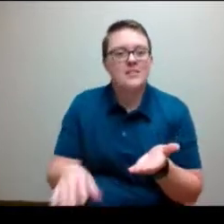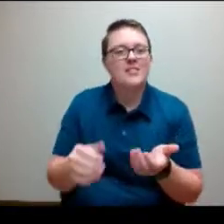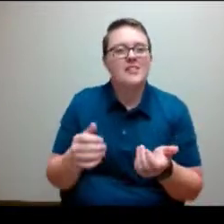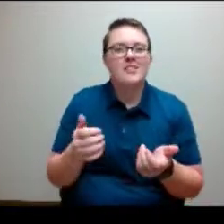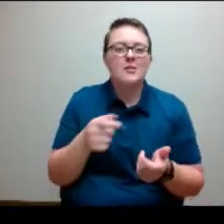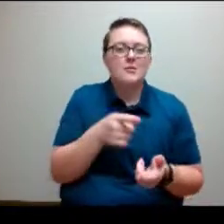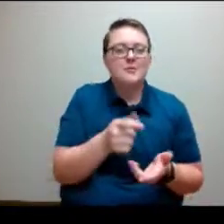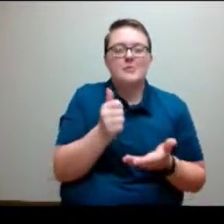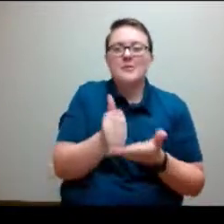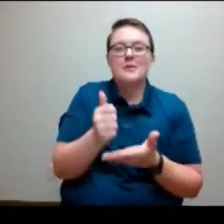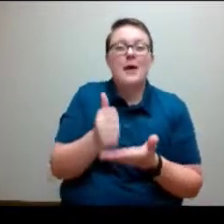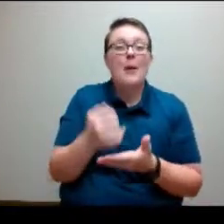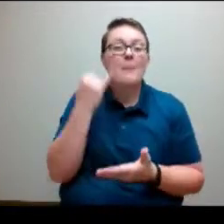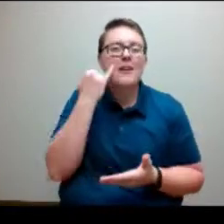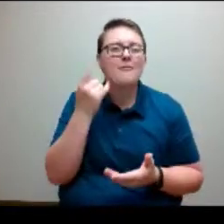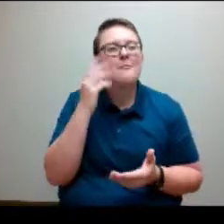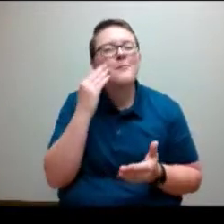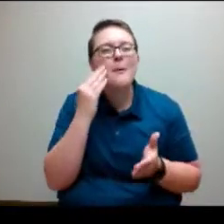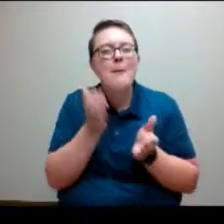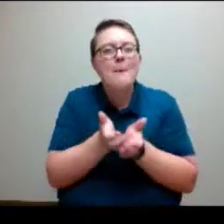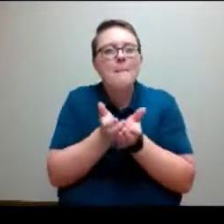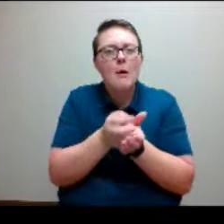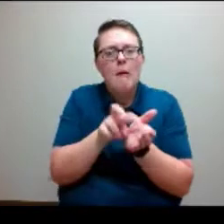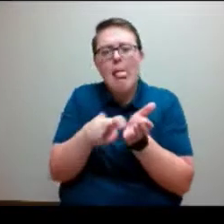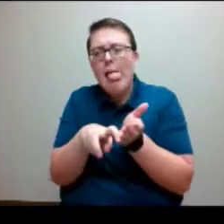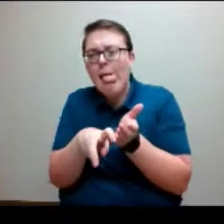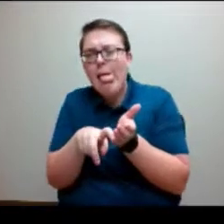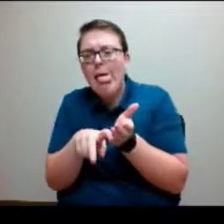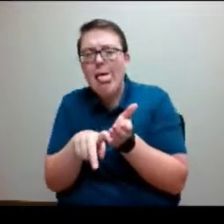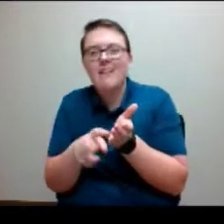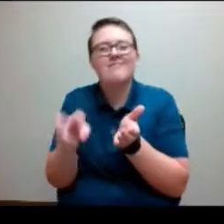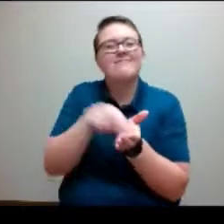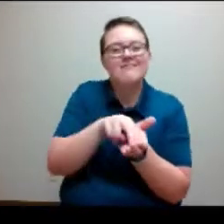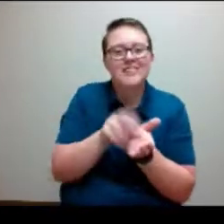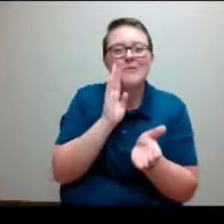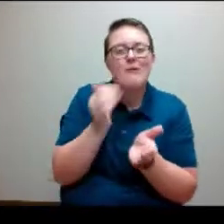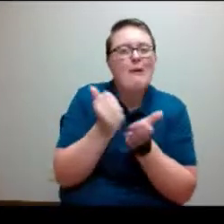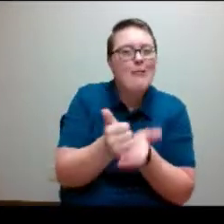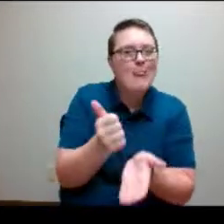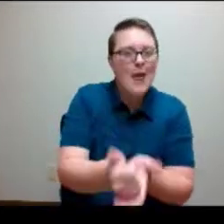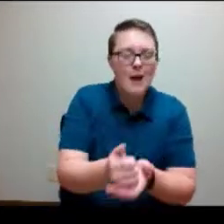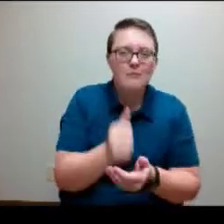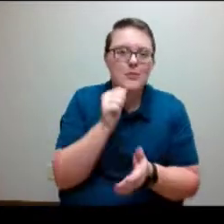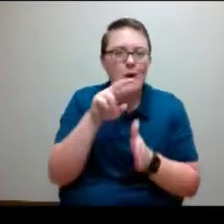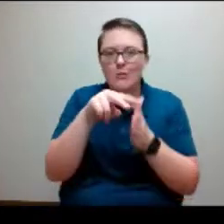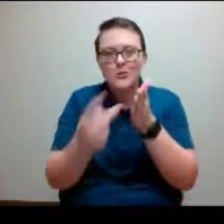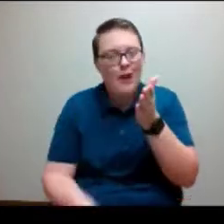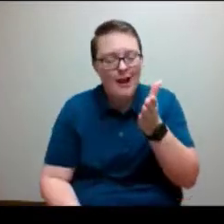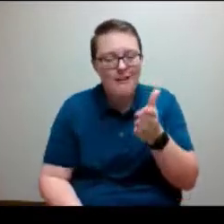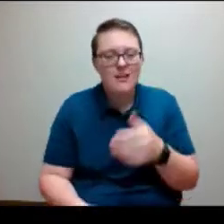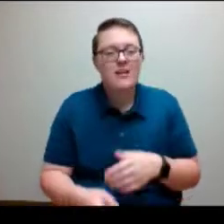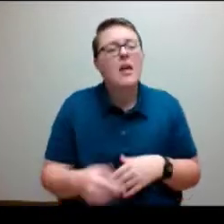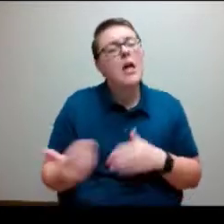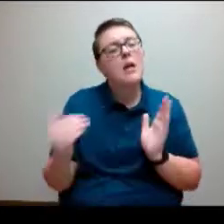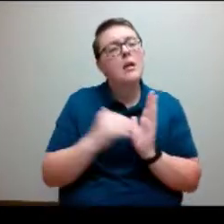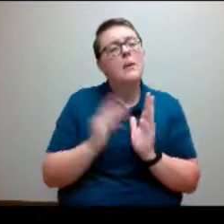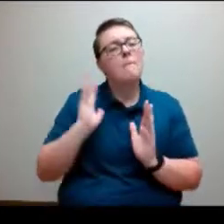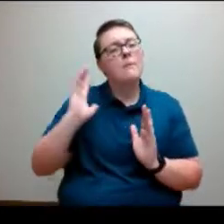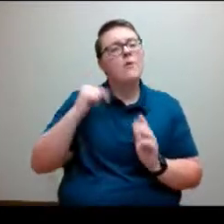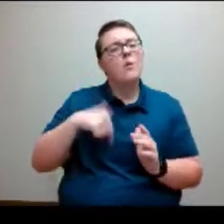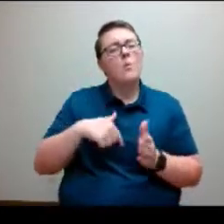when one's hanging out. And I just can't say enough and don't forget, you we talked earlier about, you know, Guided Pathways is a,